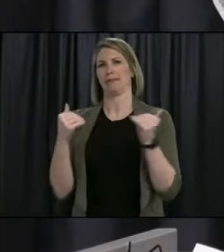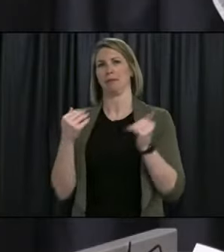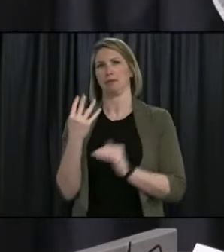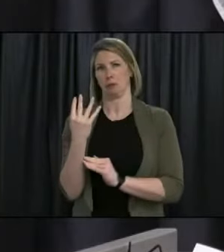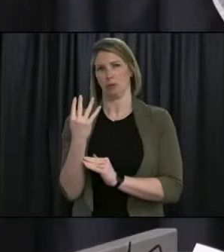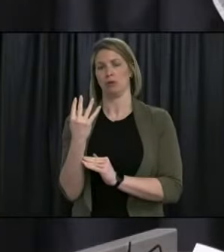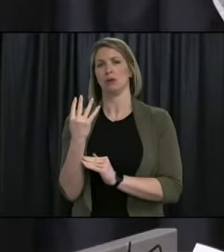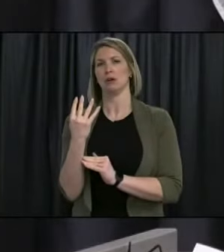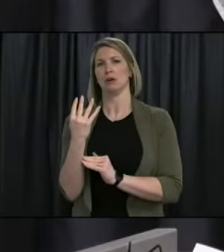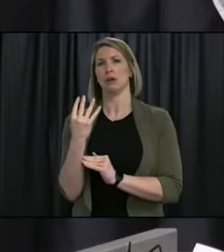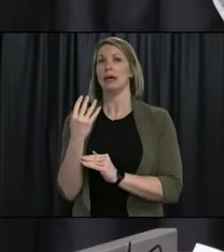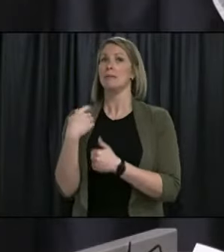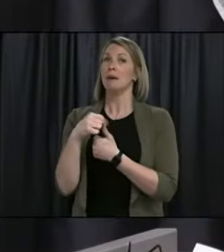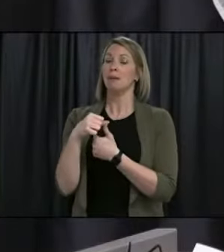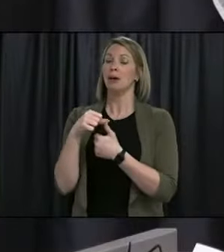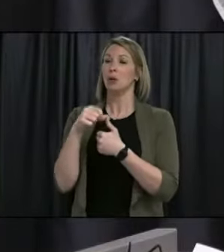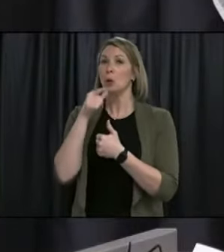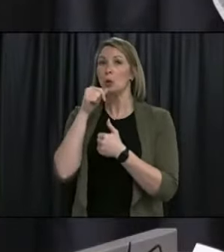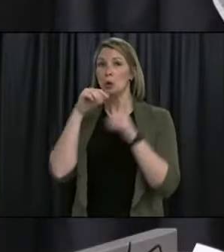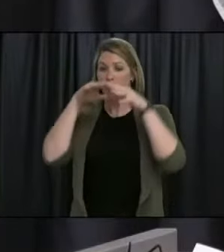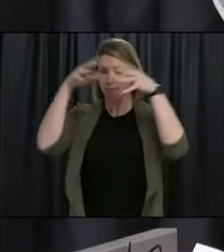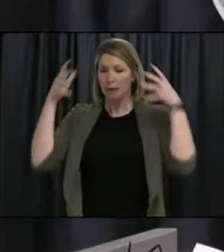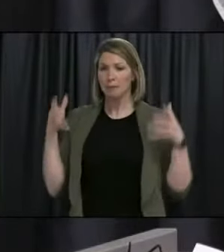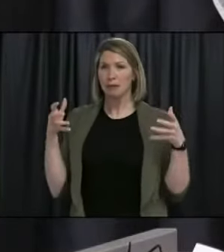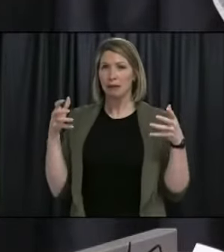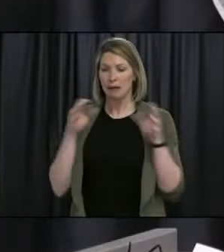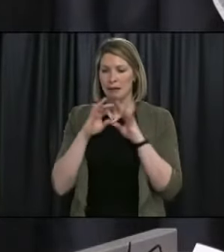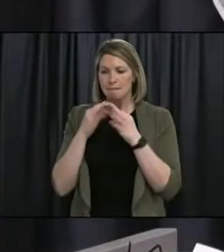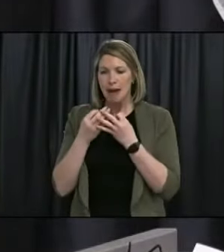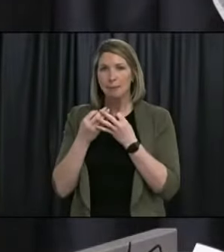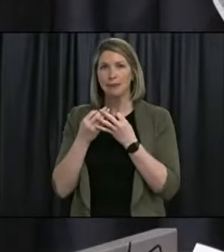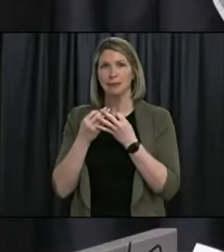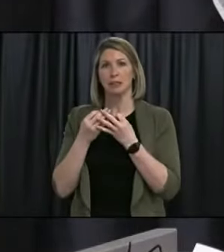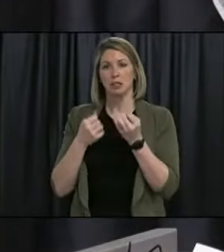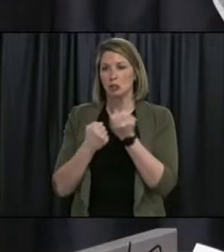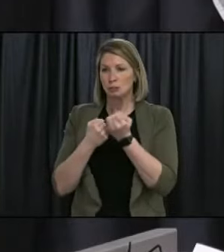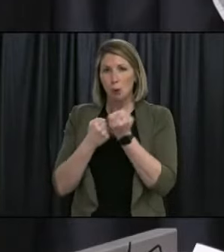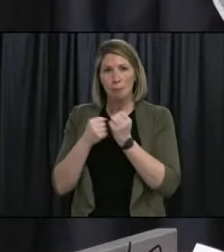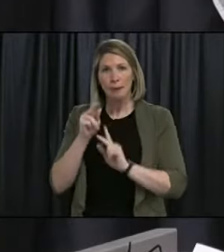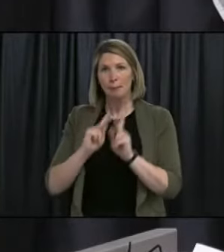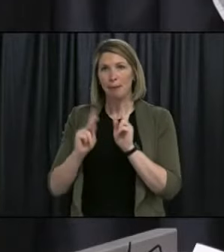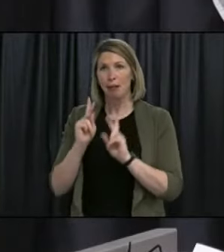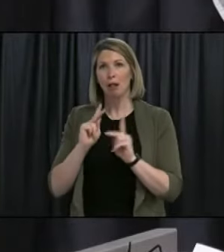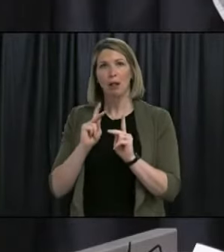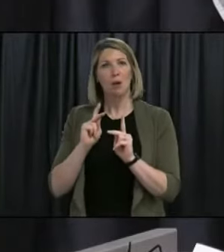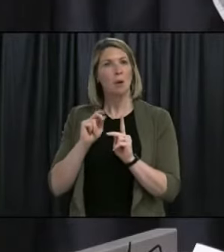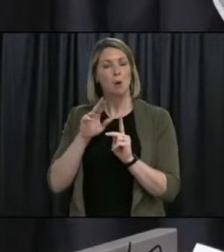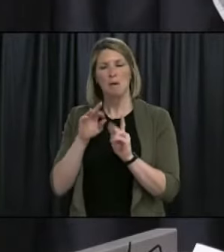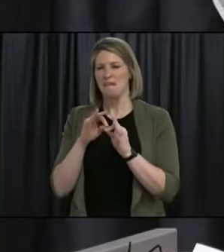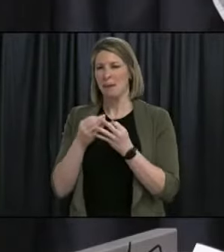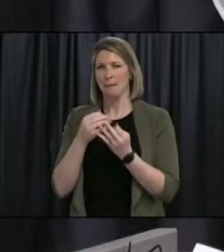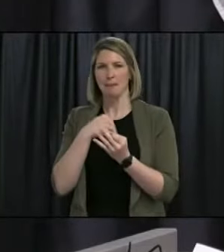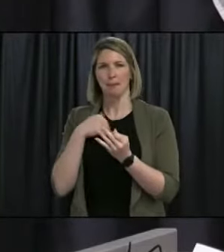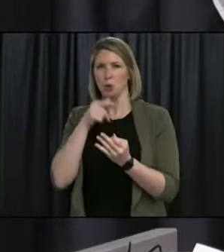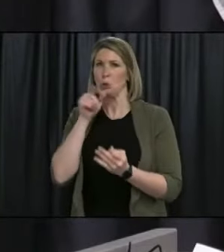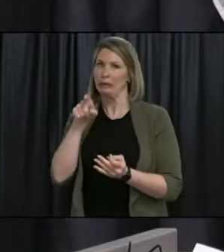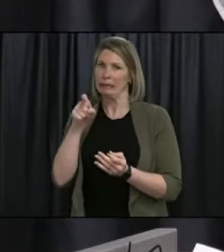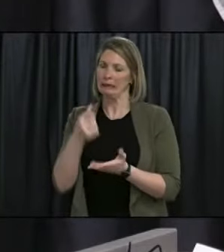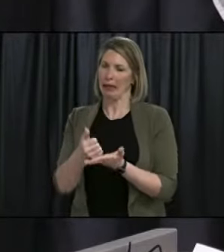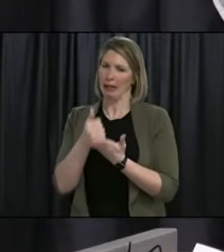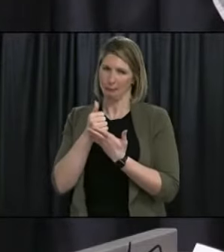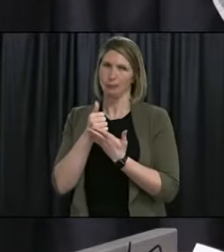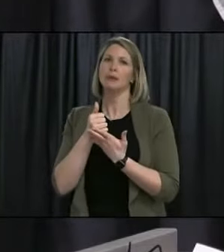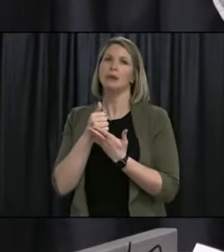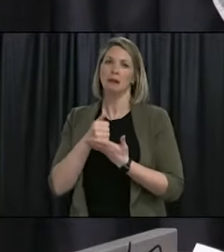contacts should be limited to your household and immediate family, caregivers, or supports where necessary. Off the Avalon, you should keep your